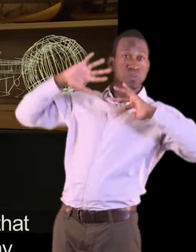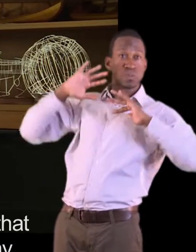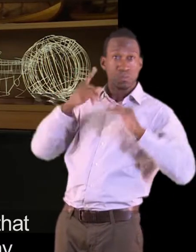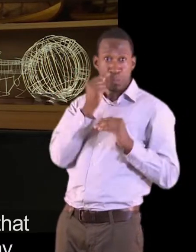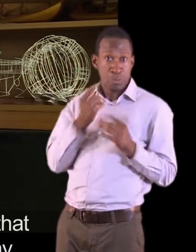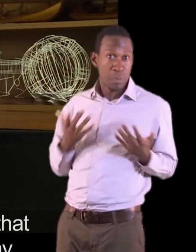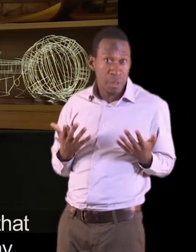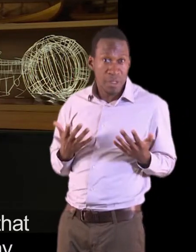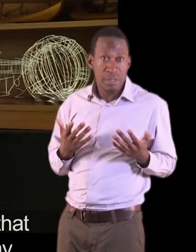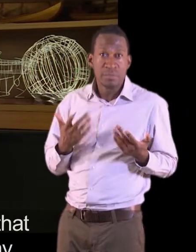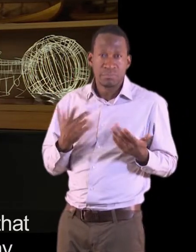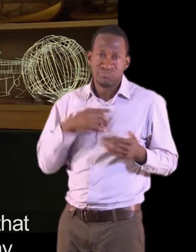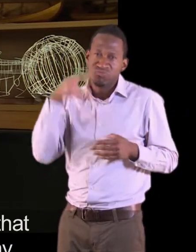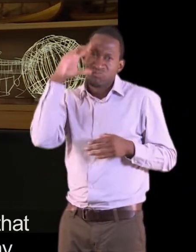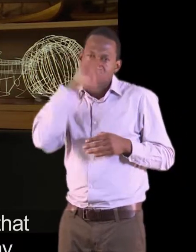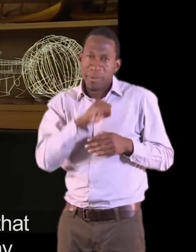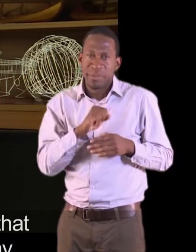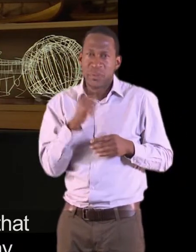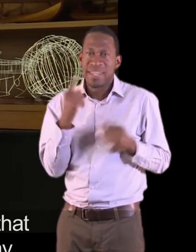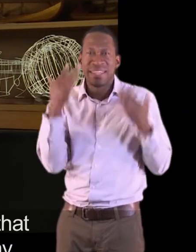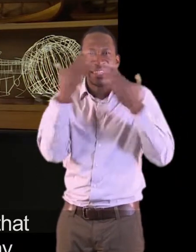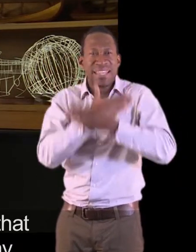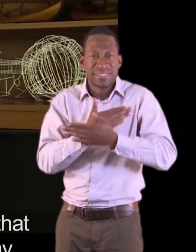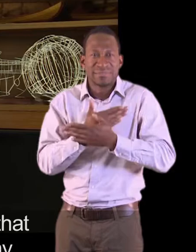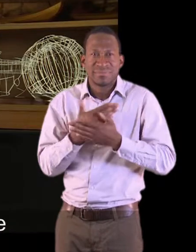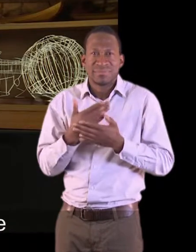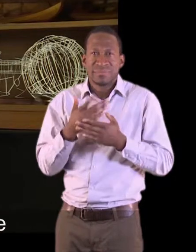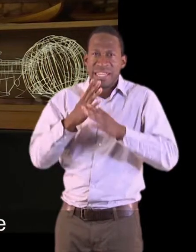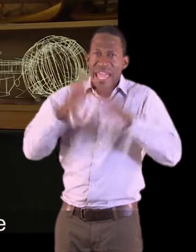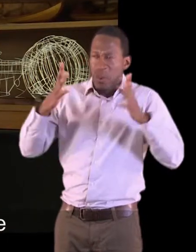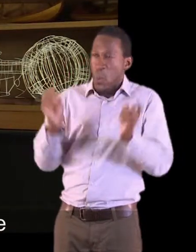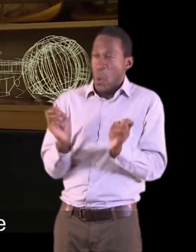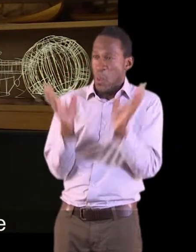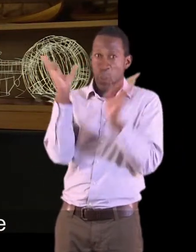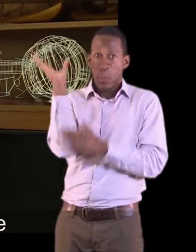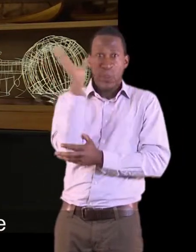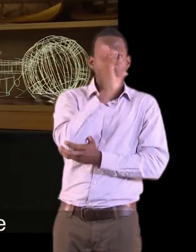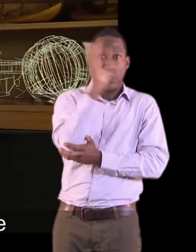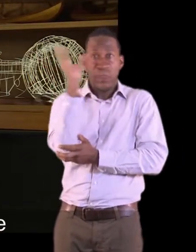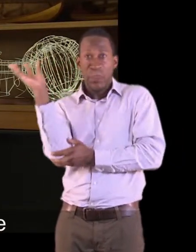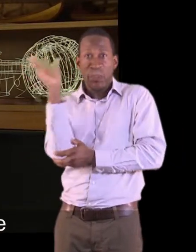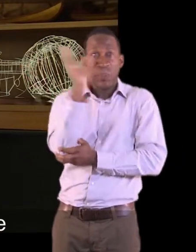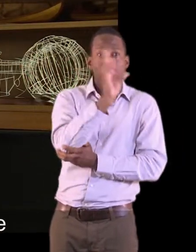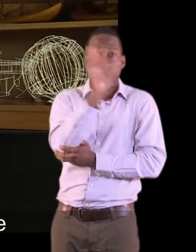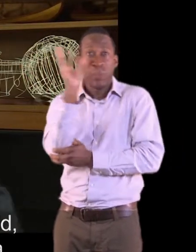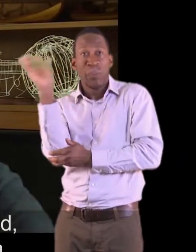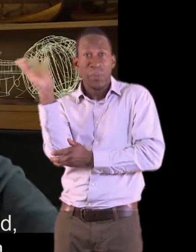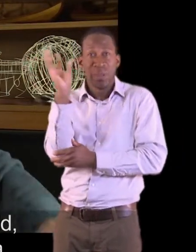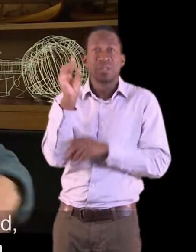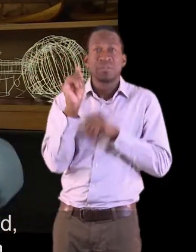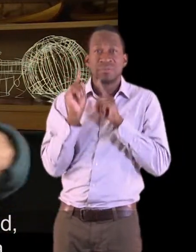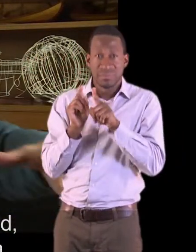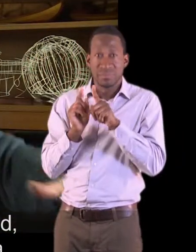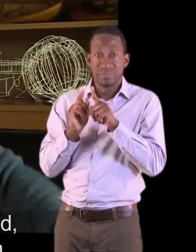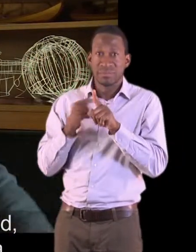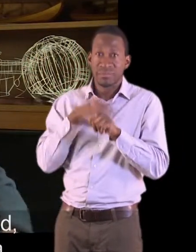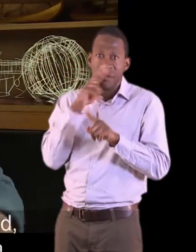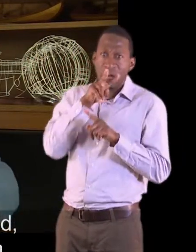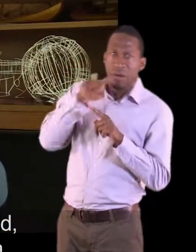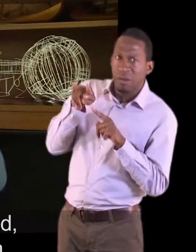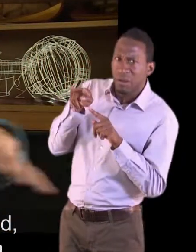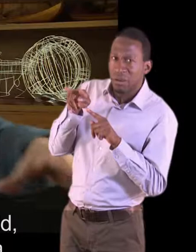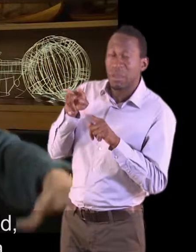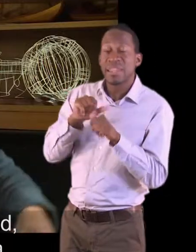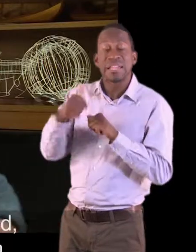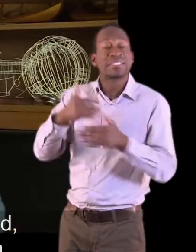And we went over in that direction the next day and we found there was a great field, like a big playing field.